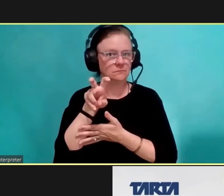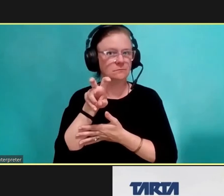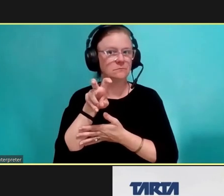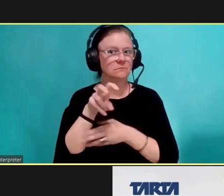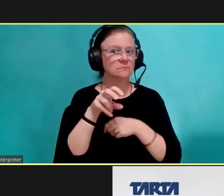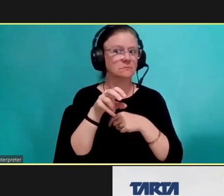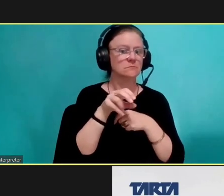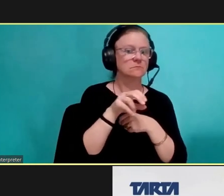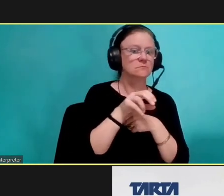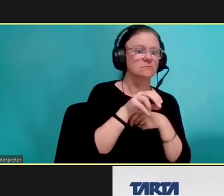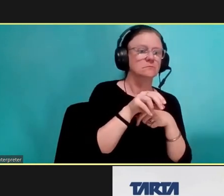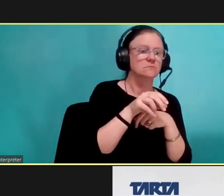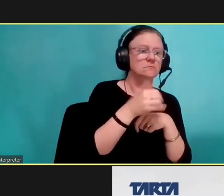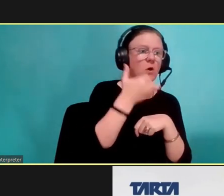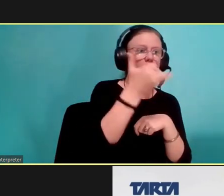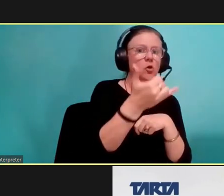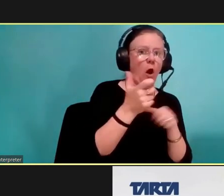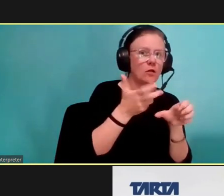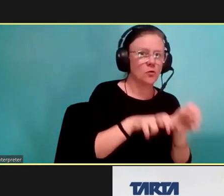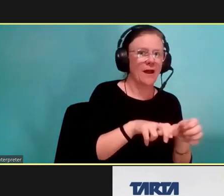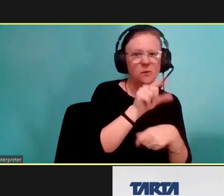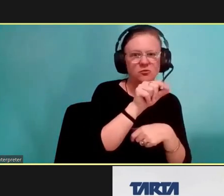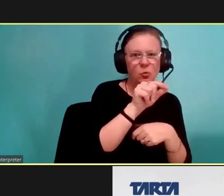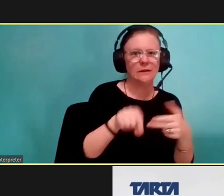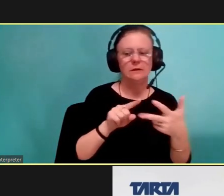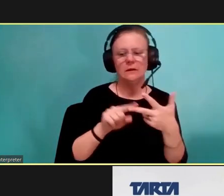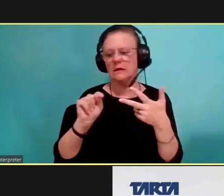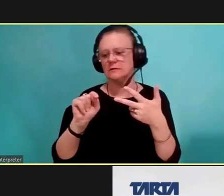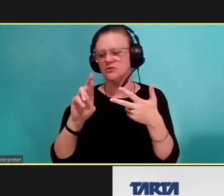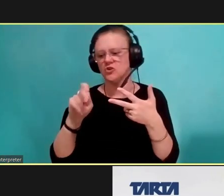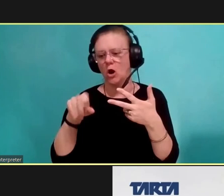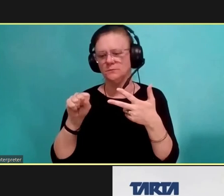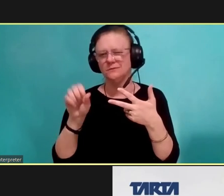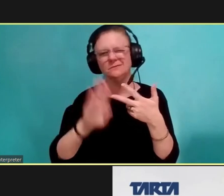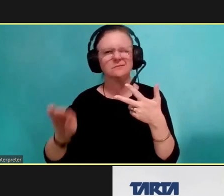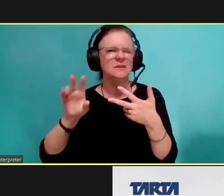ride was about 20, and TARPS was just under 700.